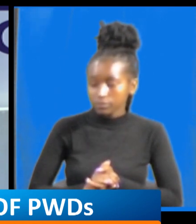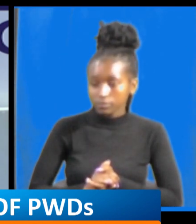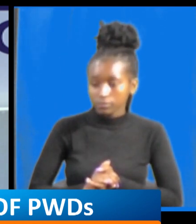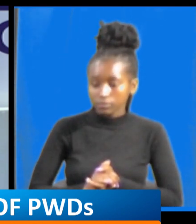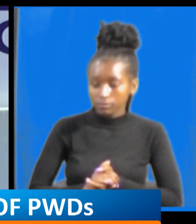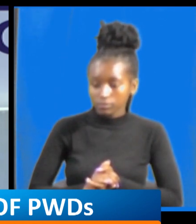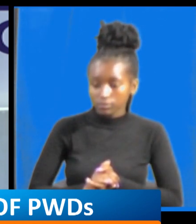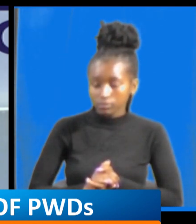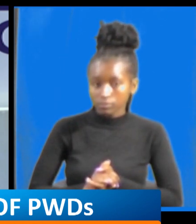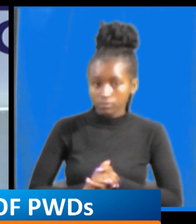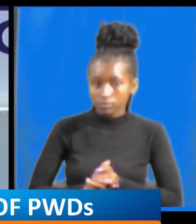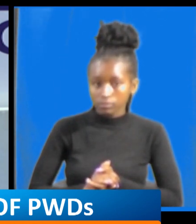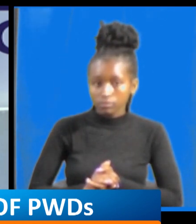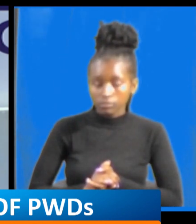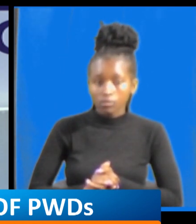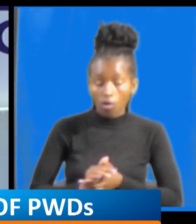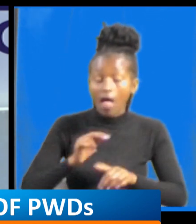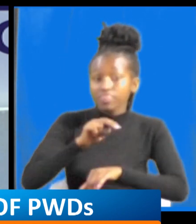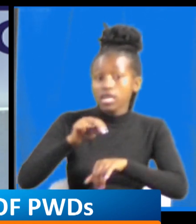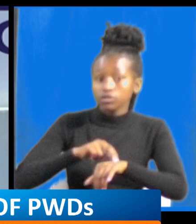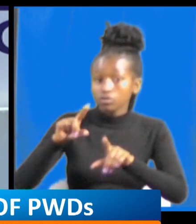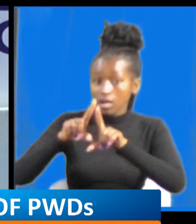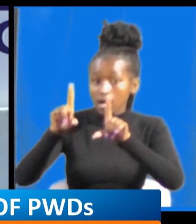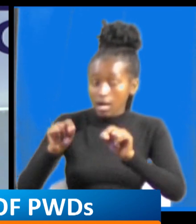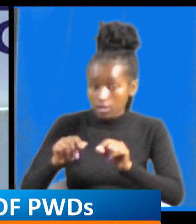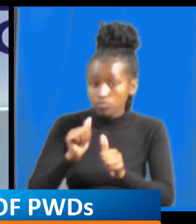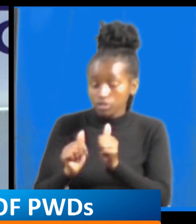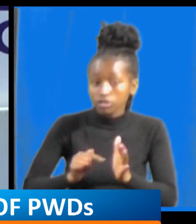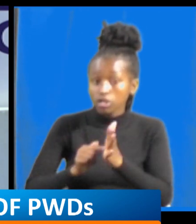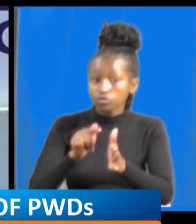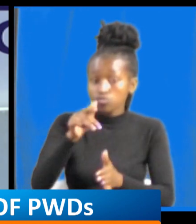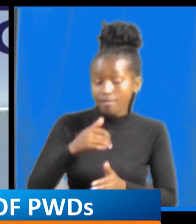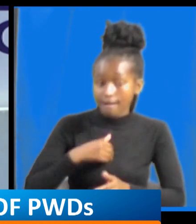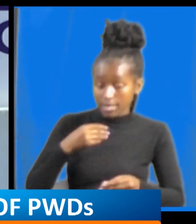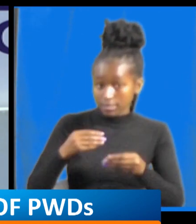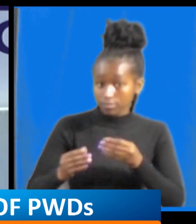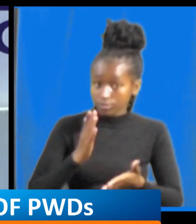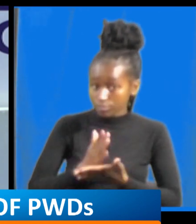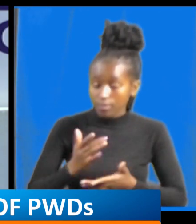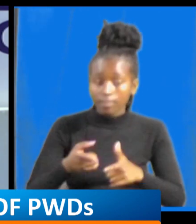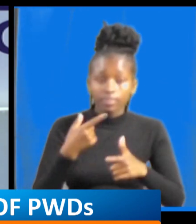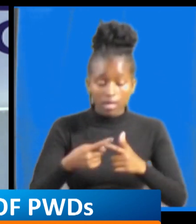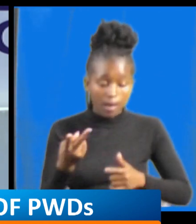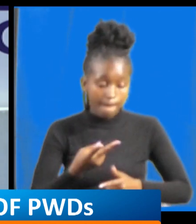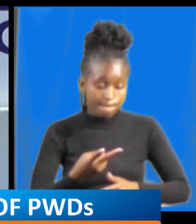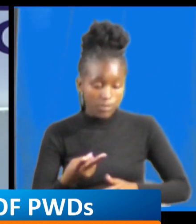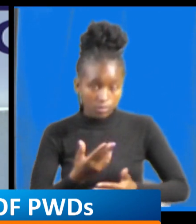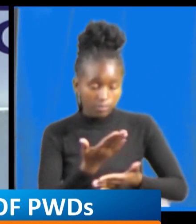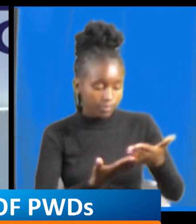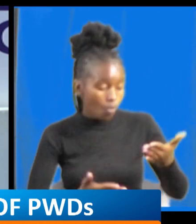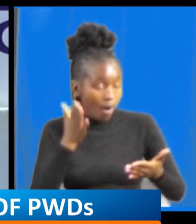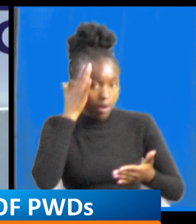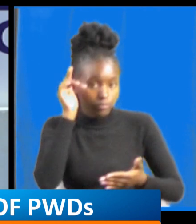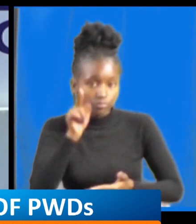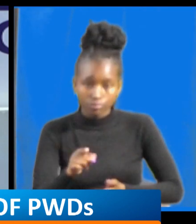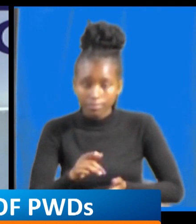card it's a national card or nation for the national council yeah all right so with that they are able to recognize you